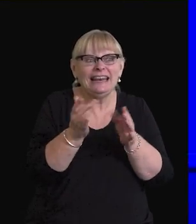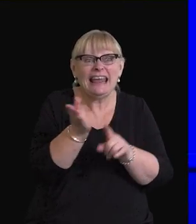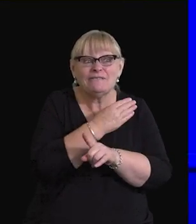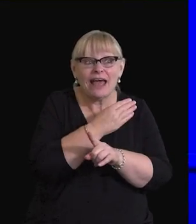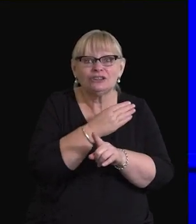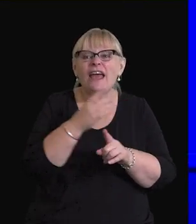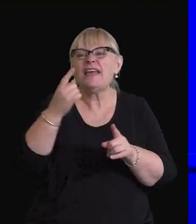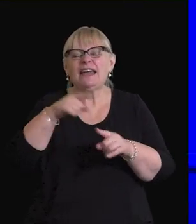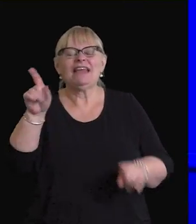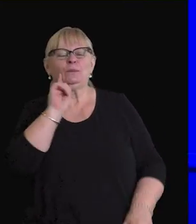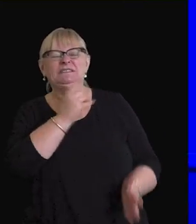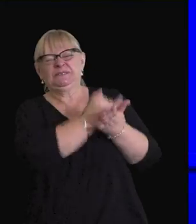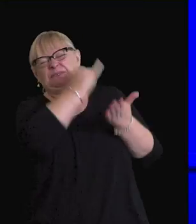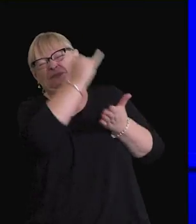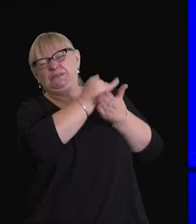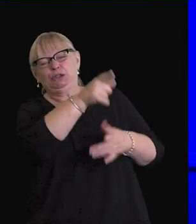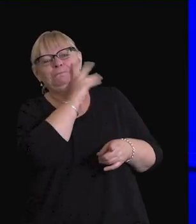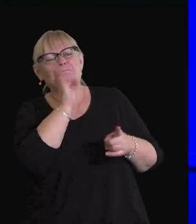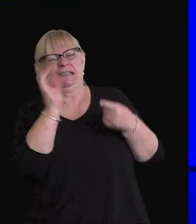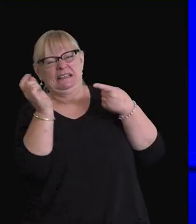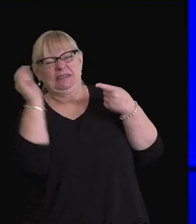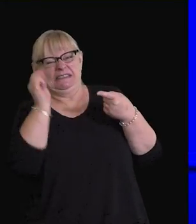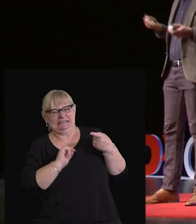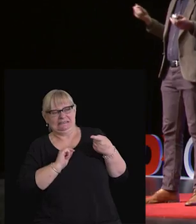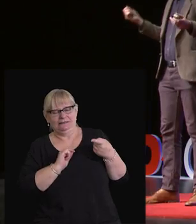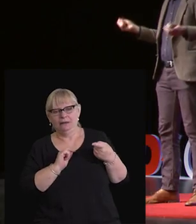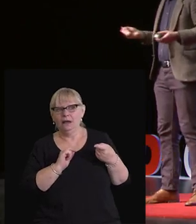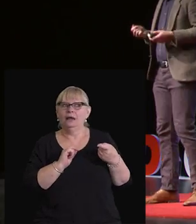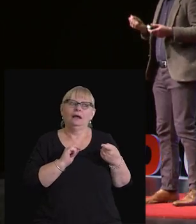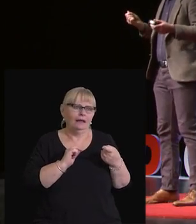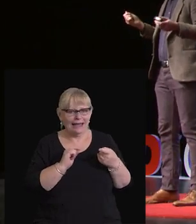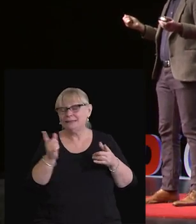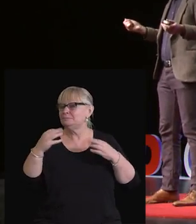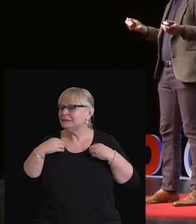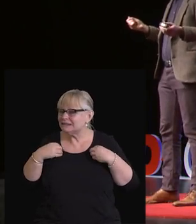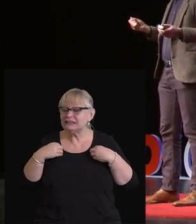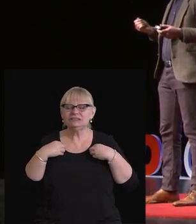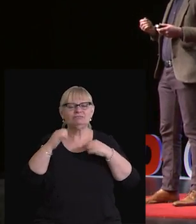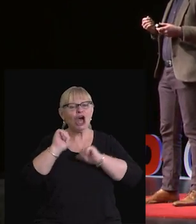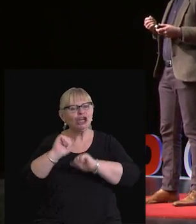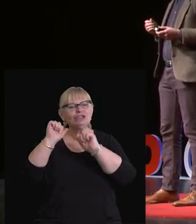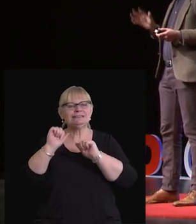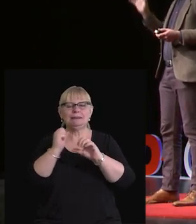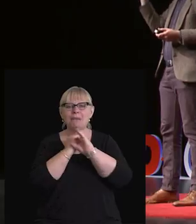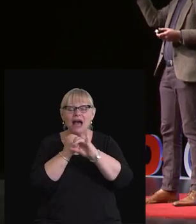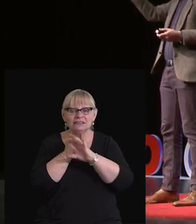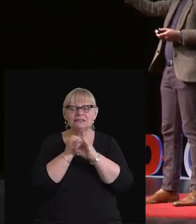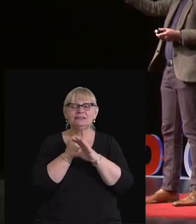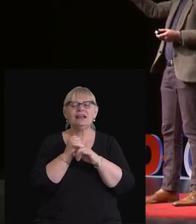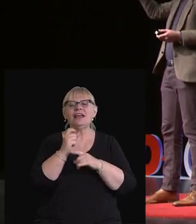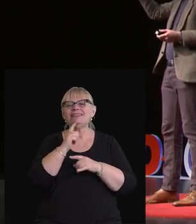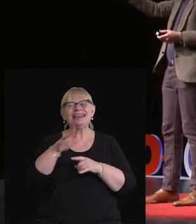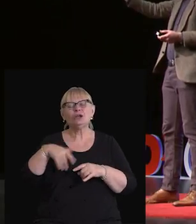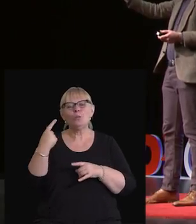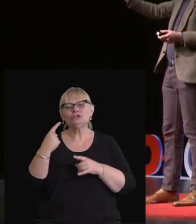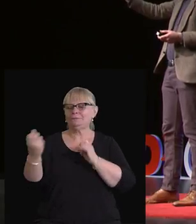other academics will use to tear their work to shreds. And I meet business owners and marketers who are terrified of being drowned